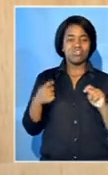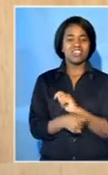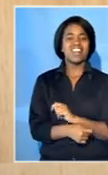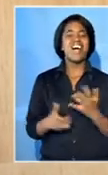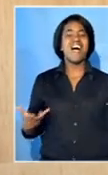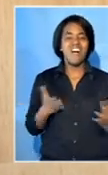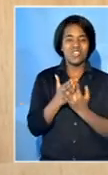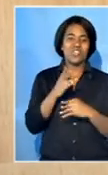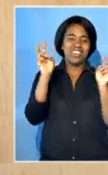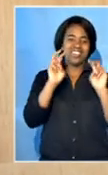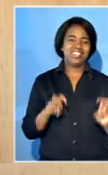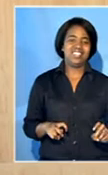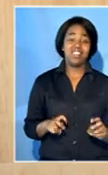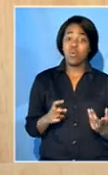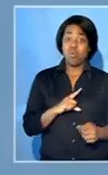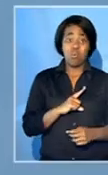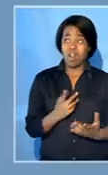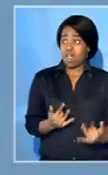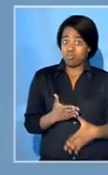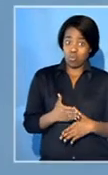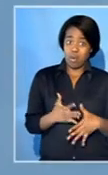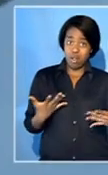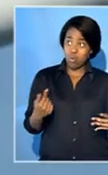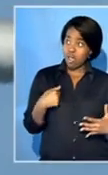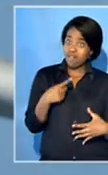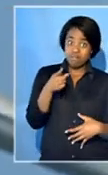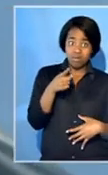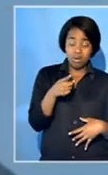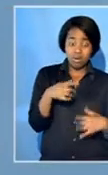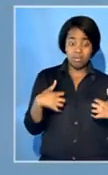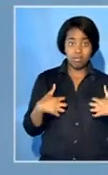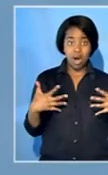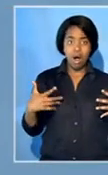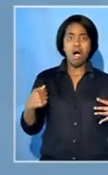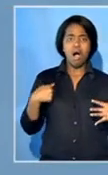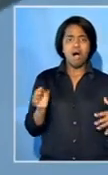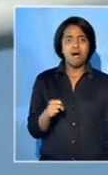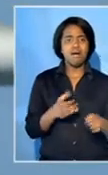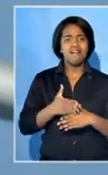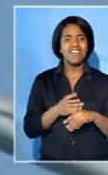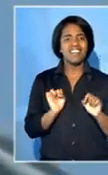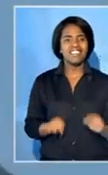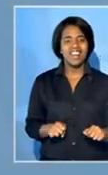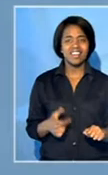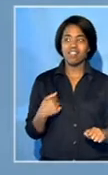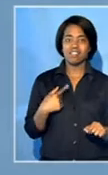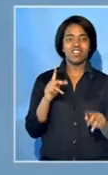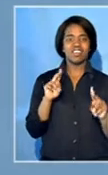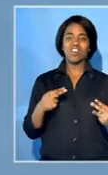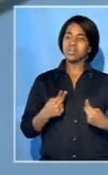because we got no jobs in that area. The additional electricity supply will help stabilize the national grid.